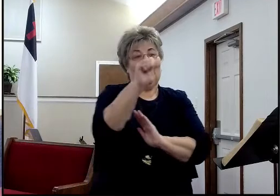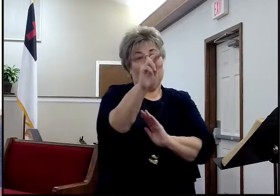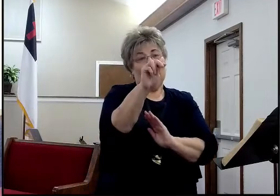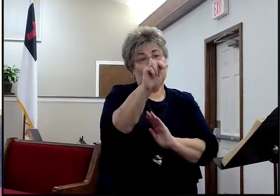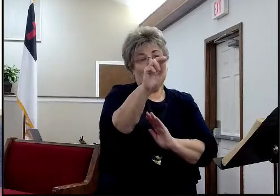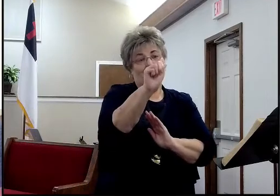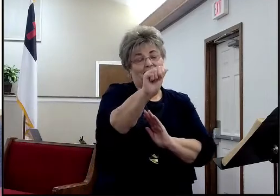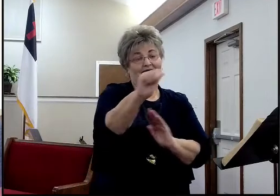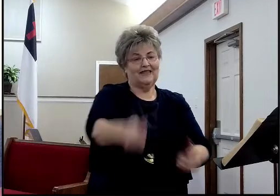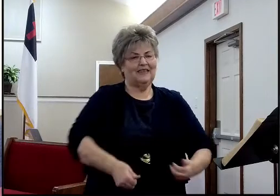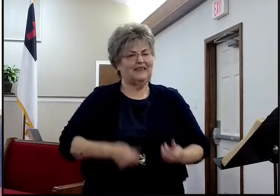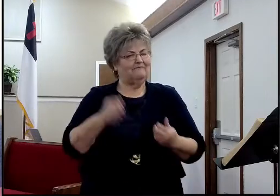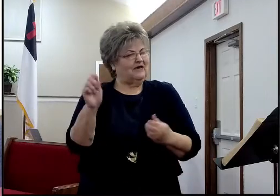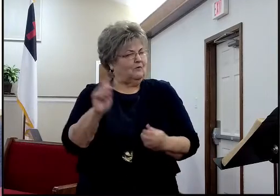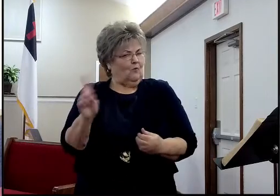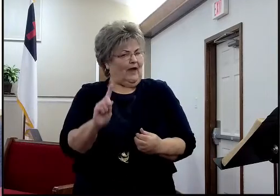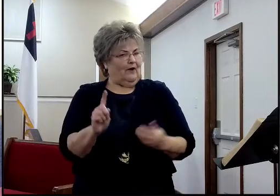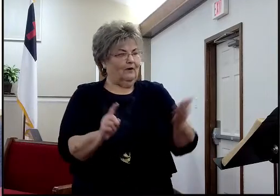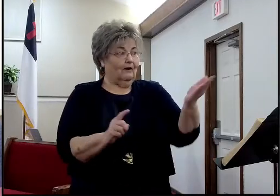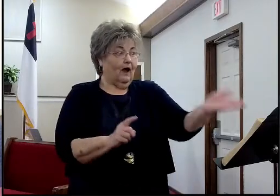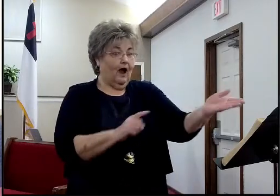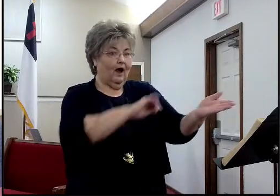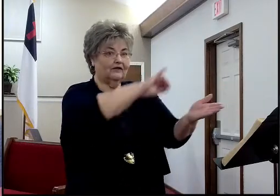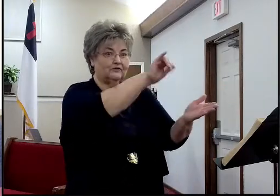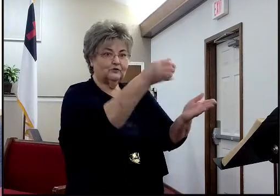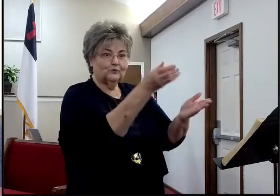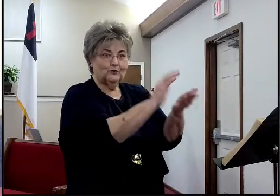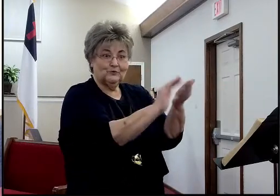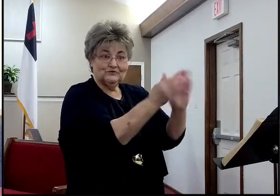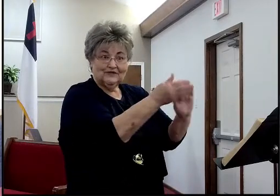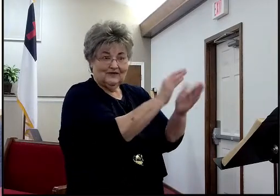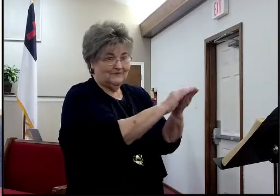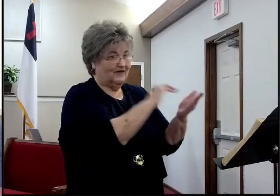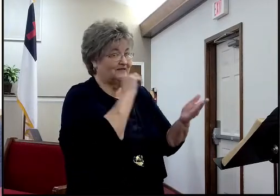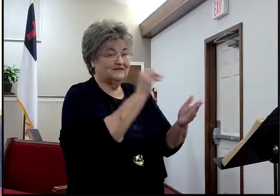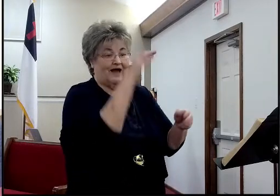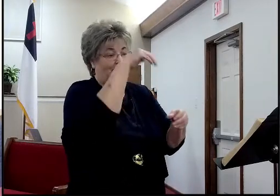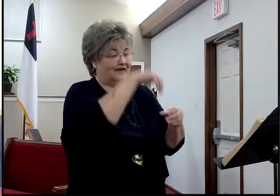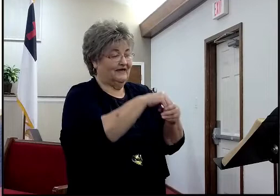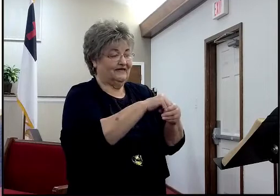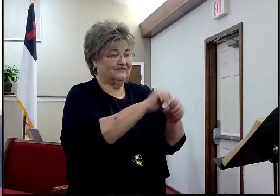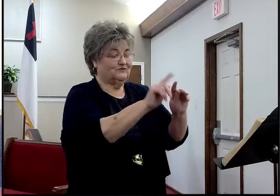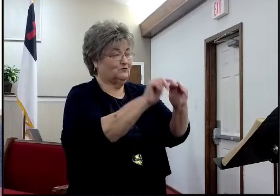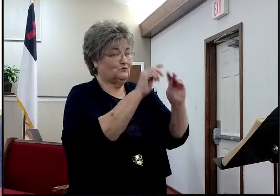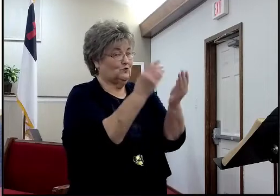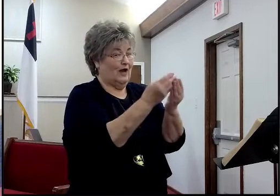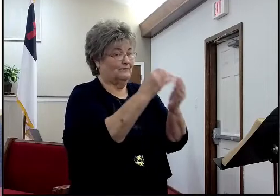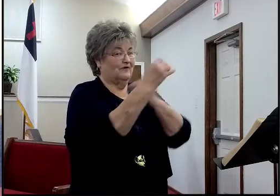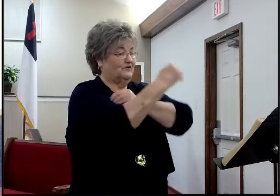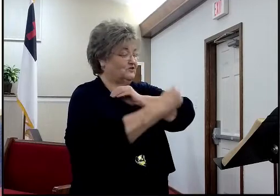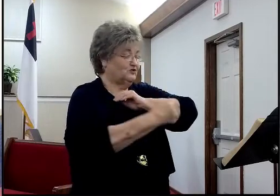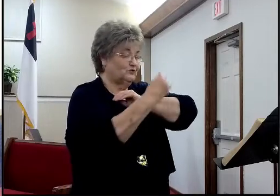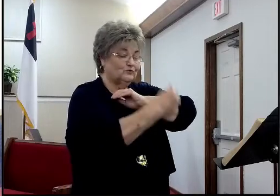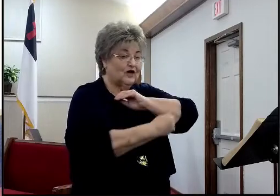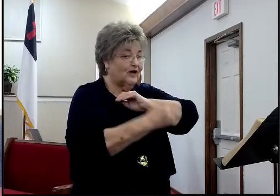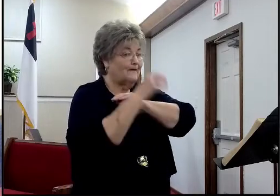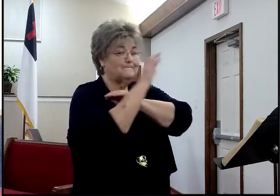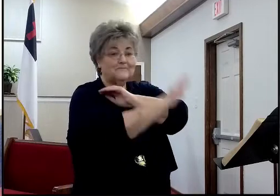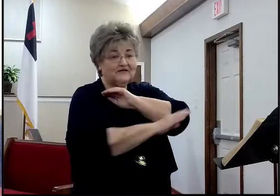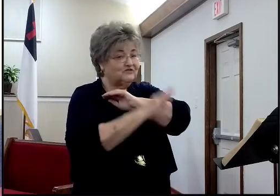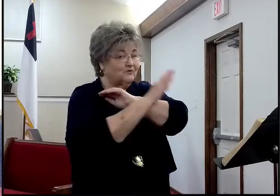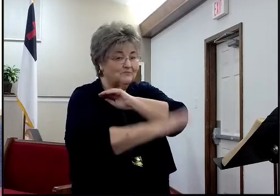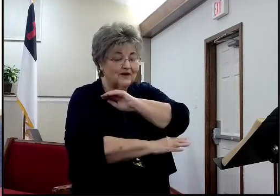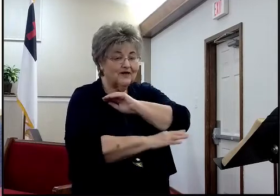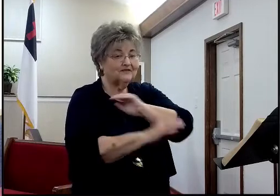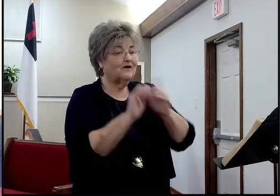and she's not of the tribe of, Judah, Benjamin, or Levi, she's from a different tribe, that was not recorded to us in Esther, because